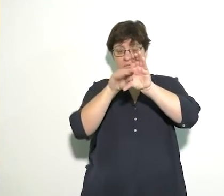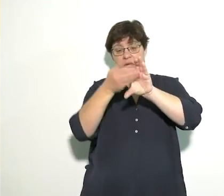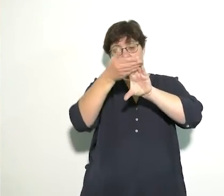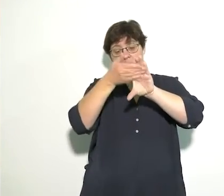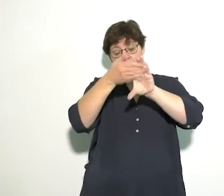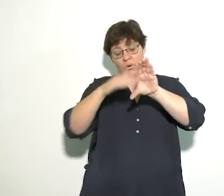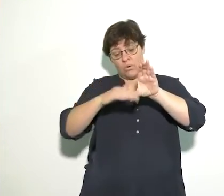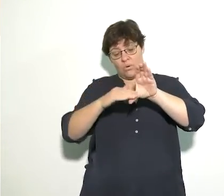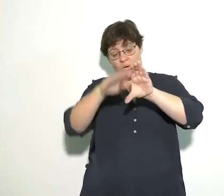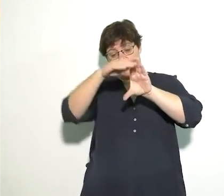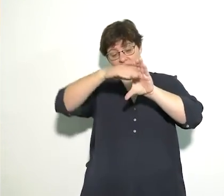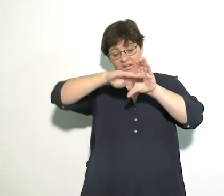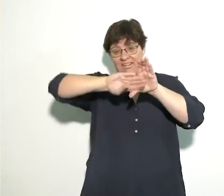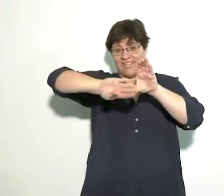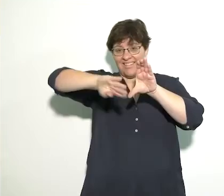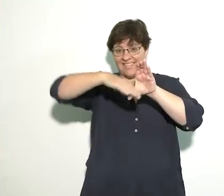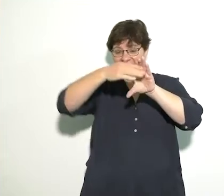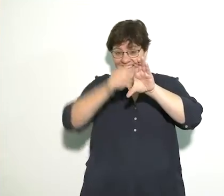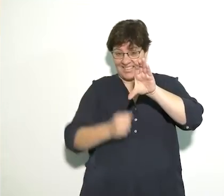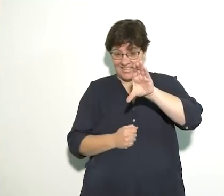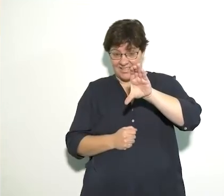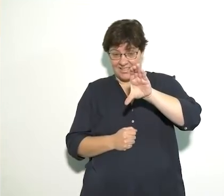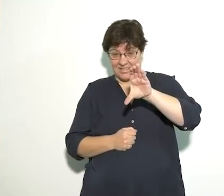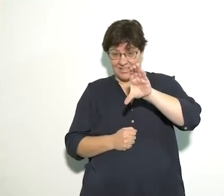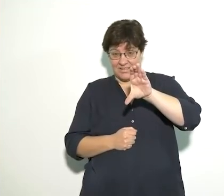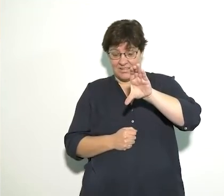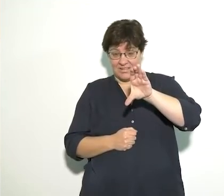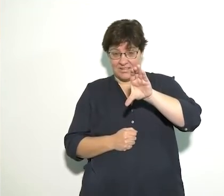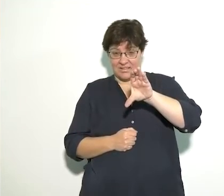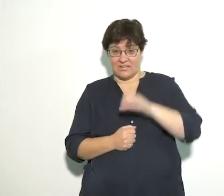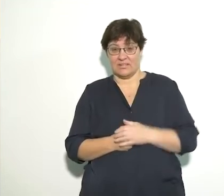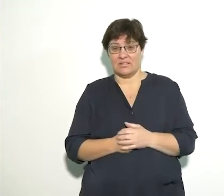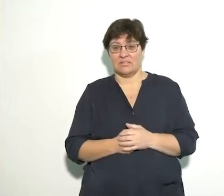Put some glue on at the end of your sock